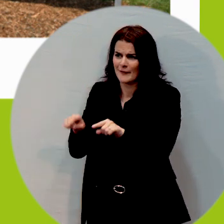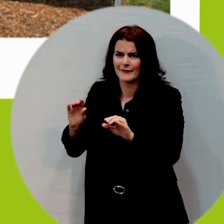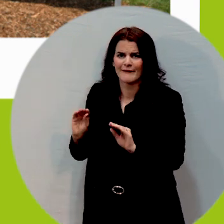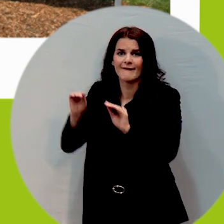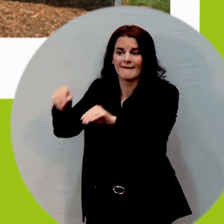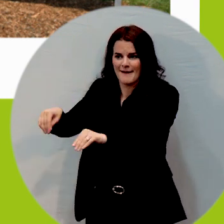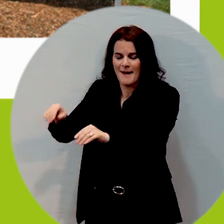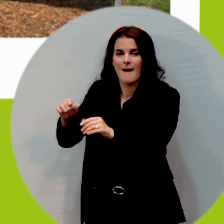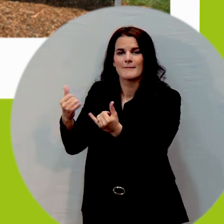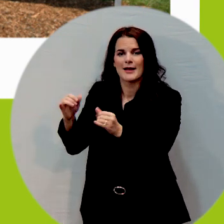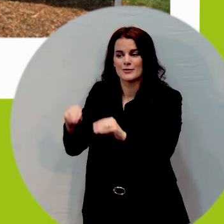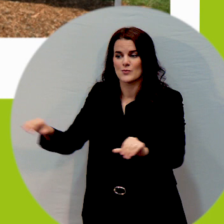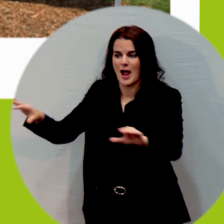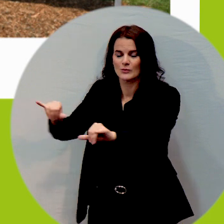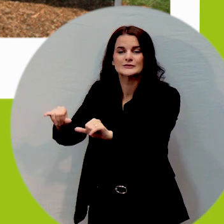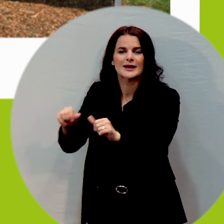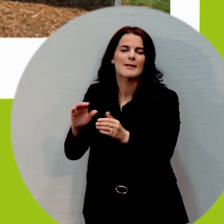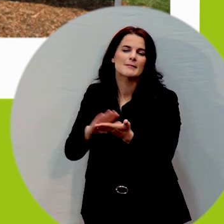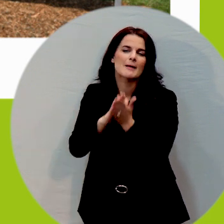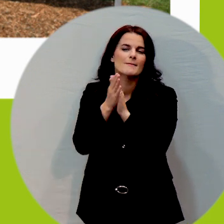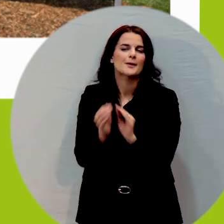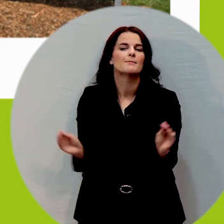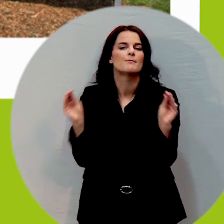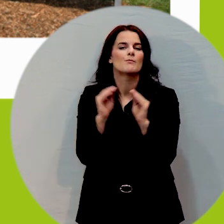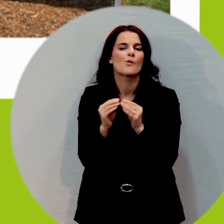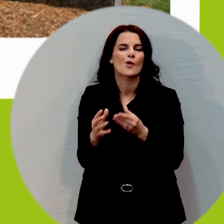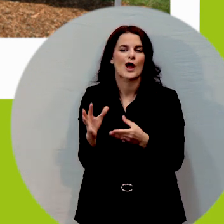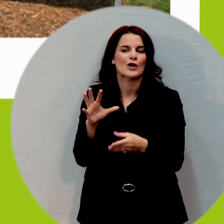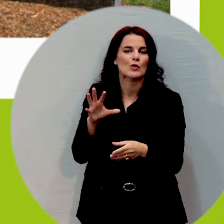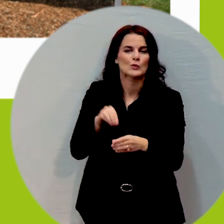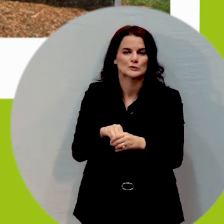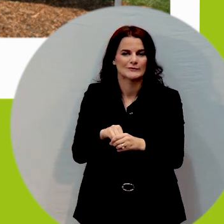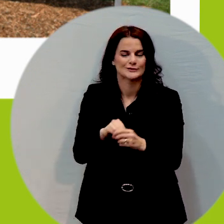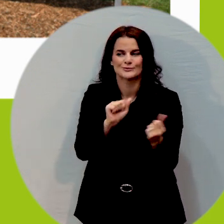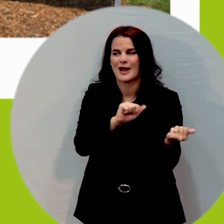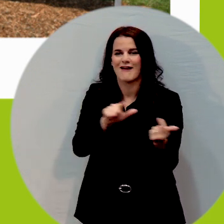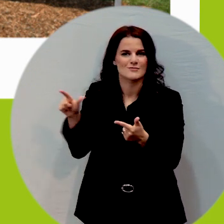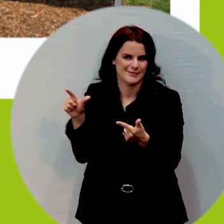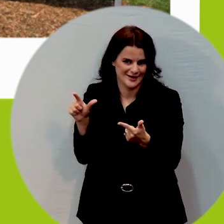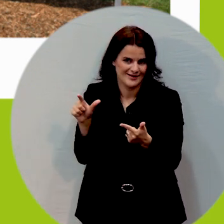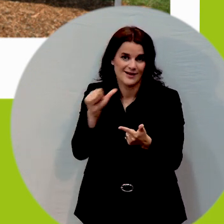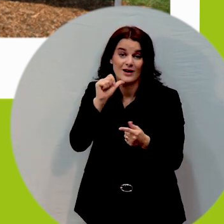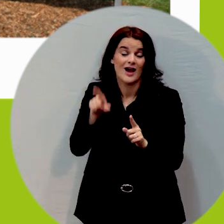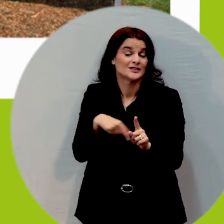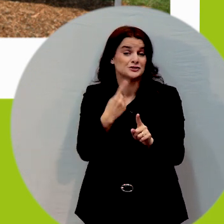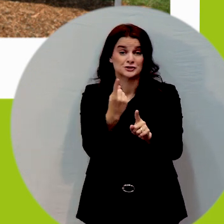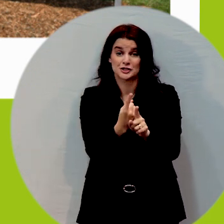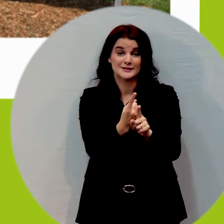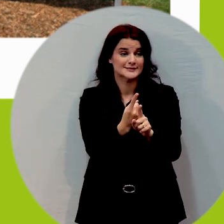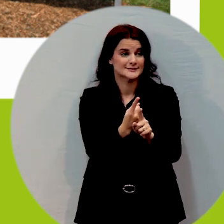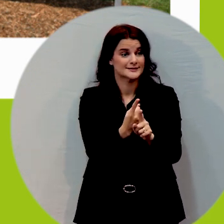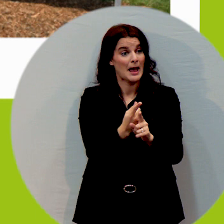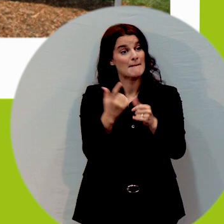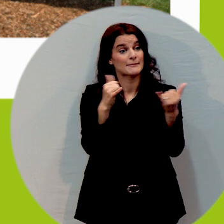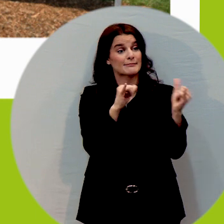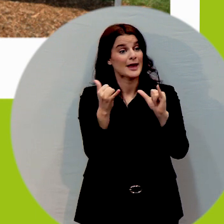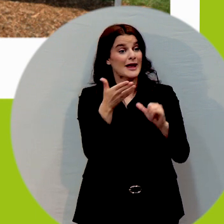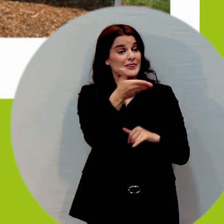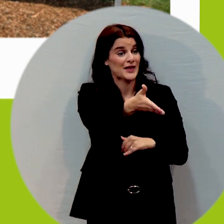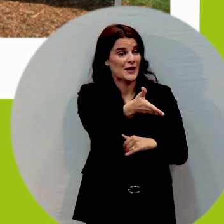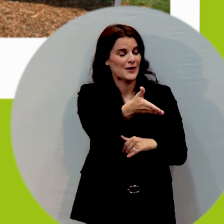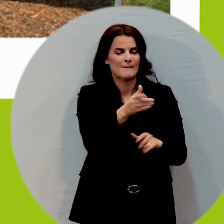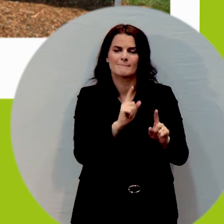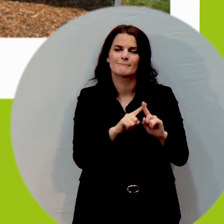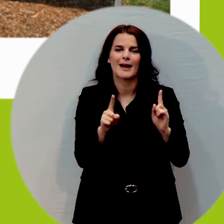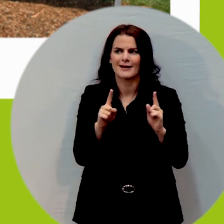we really are making playgrounds inclusive to everybody not just being able to get up on the playground and play but